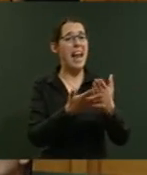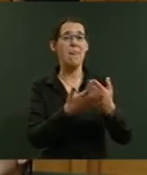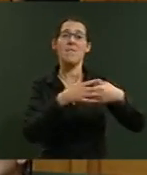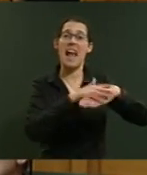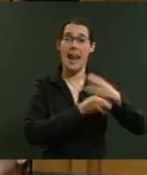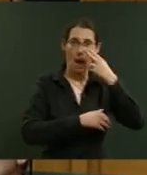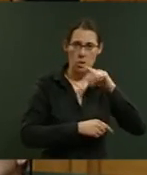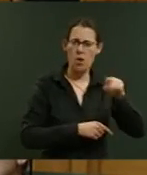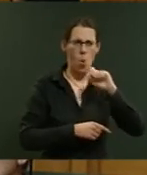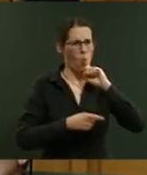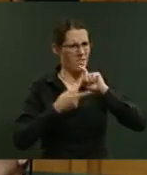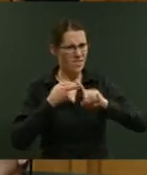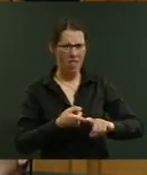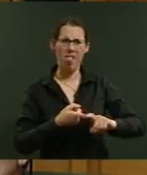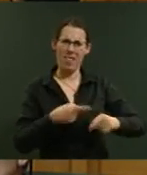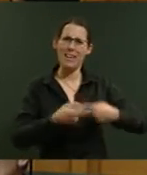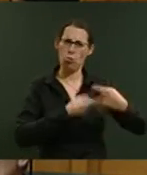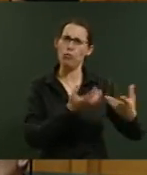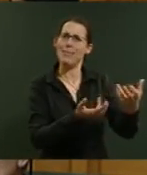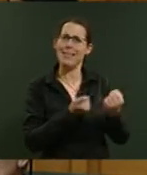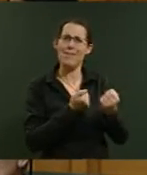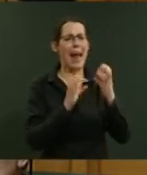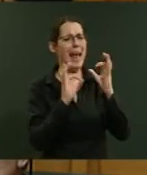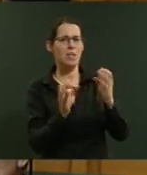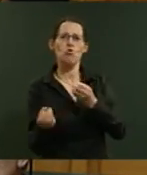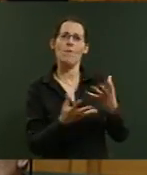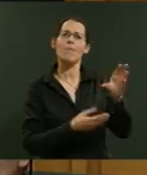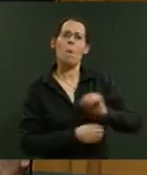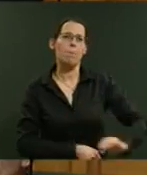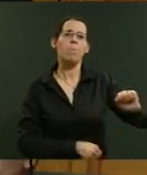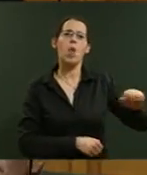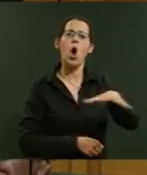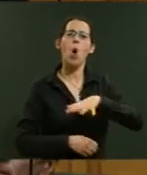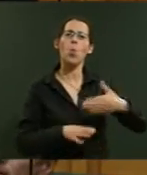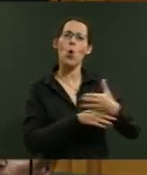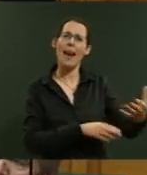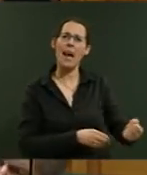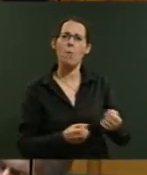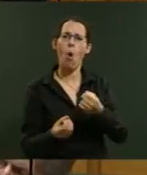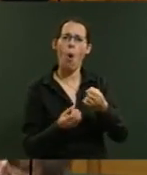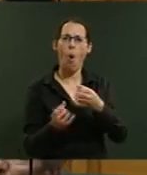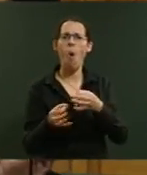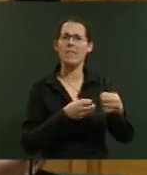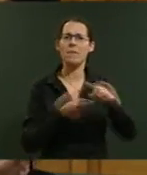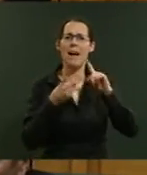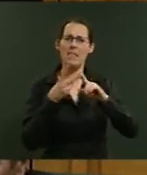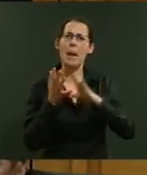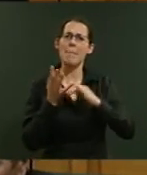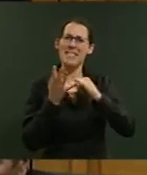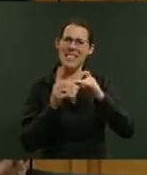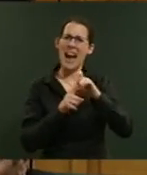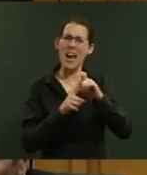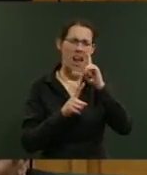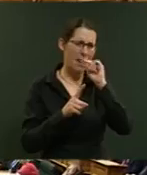will continue to get the excellent service from their local work and income New Zealand office and MSD that they can reasonably